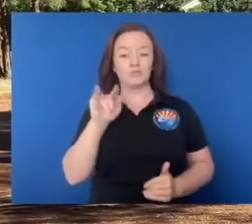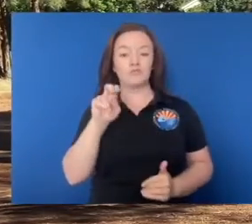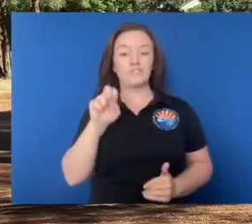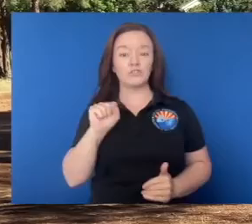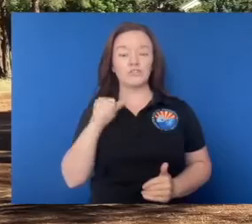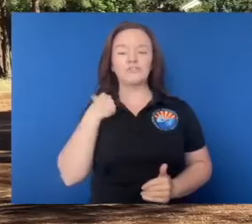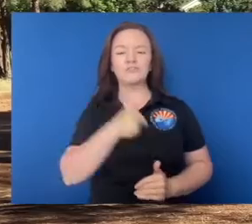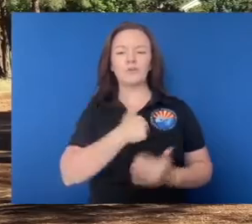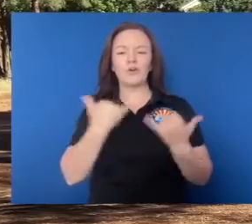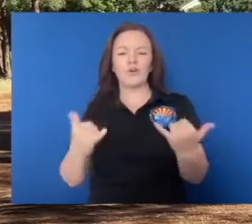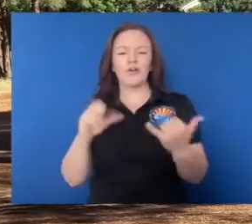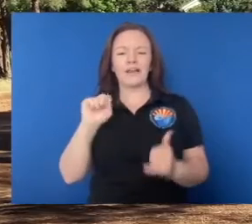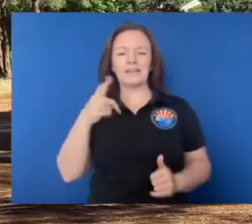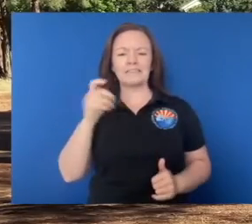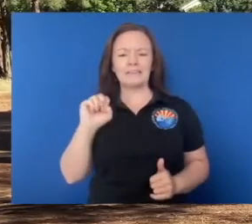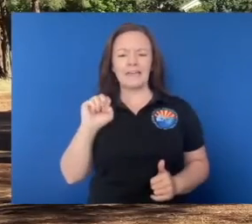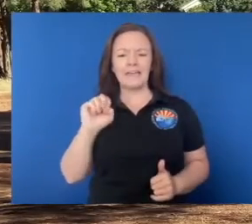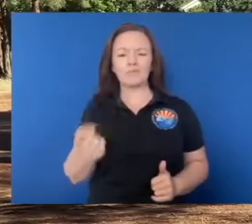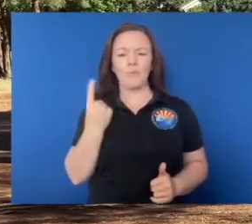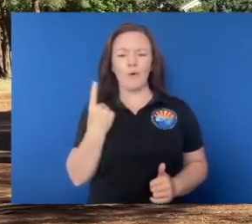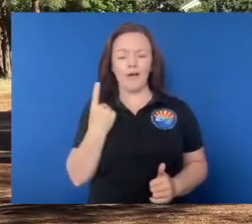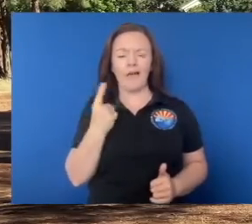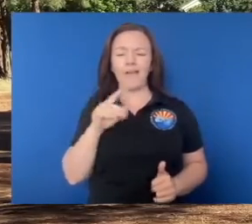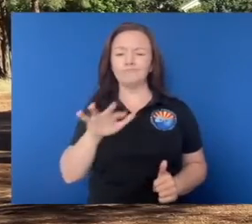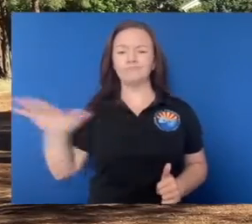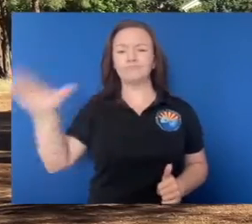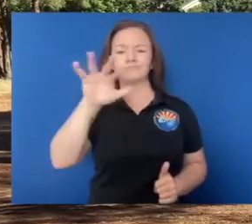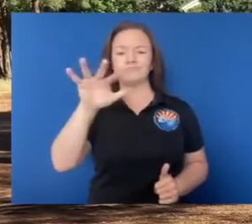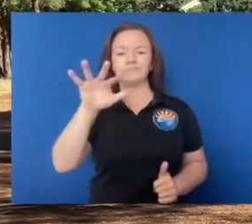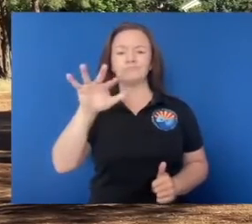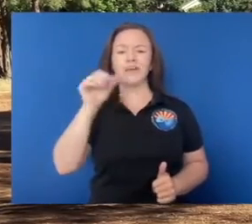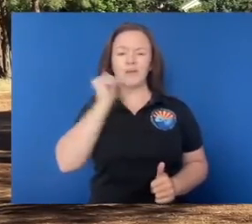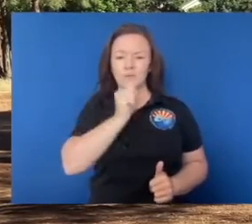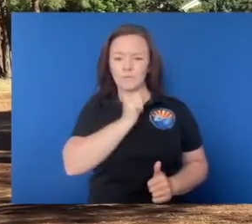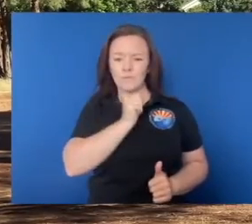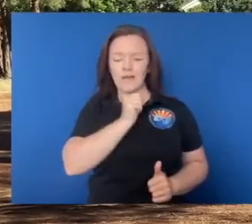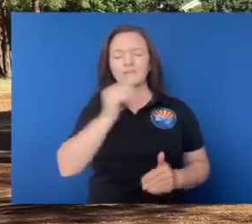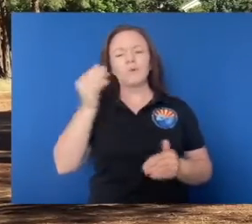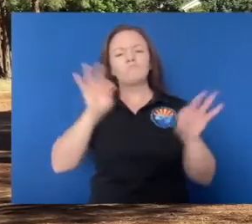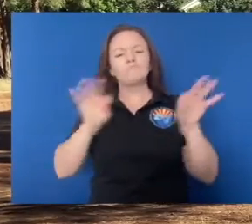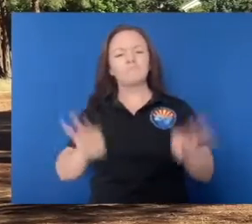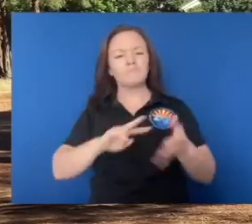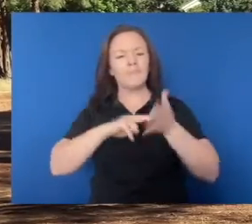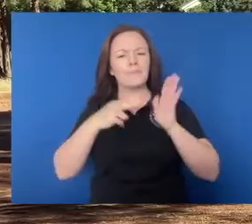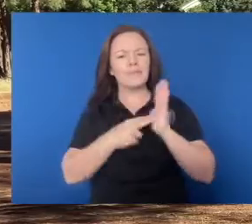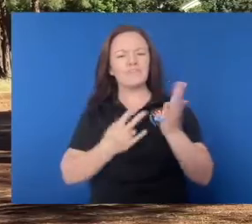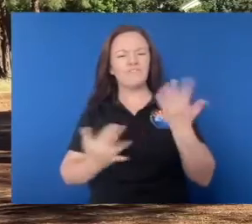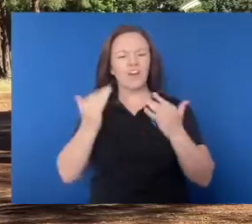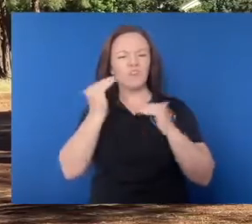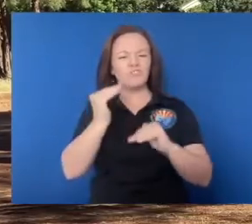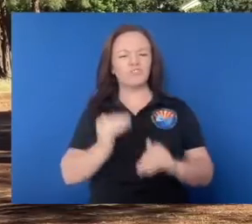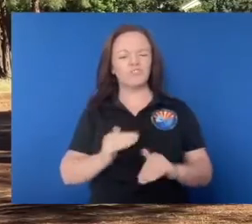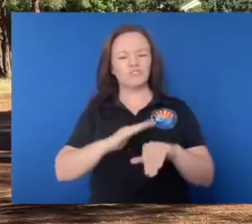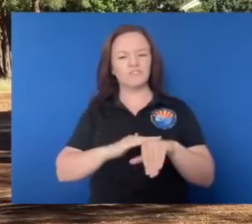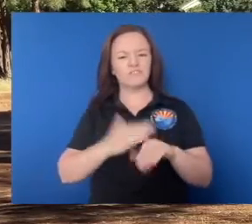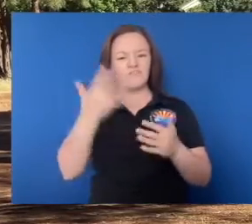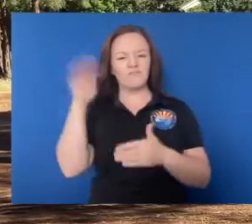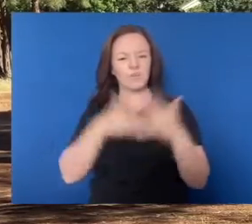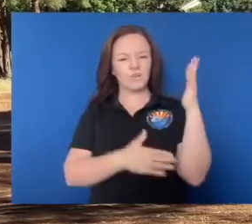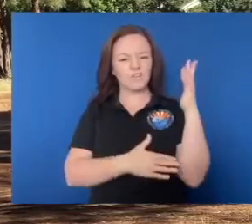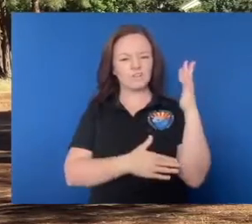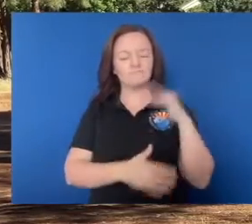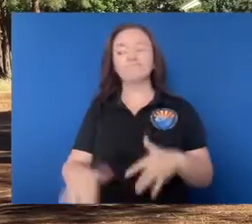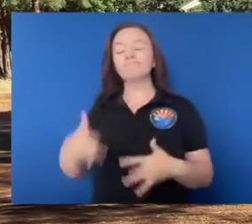throughout the entire region. Gary, tell me what fire restrictions on the forest mean? Well, in general, fire